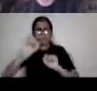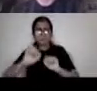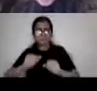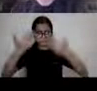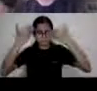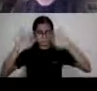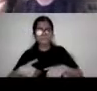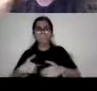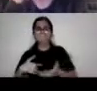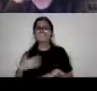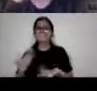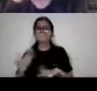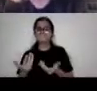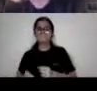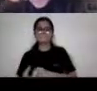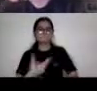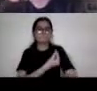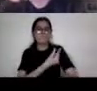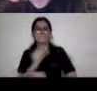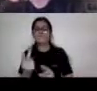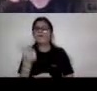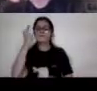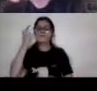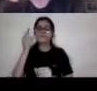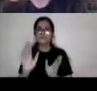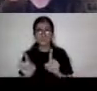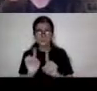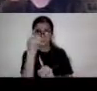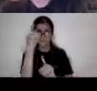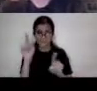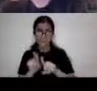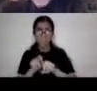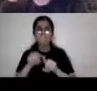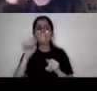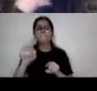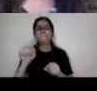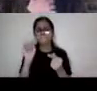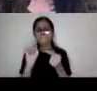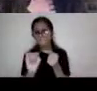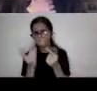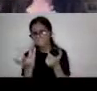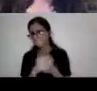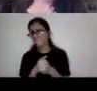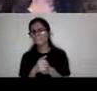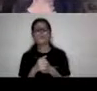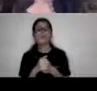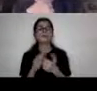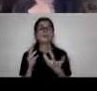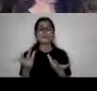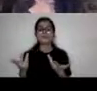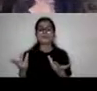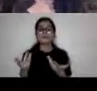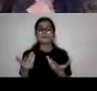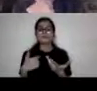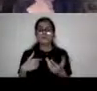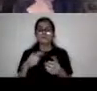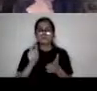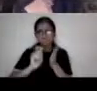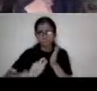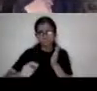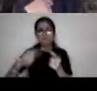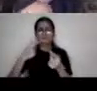public health issues. And as, uh, was pointed out in a way, uh, I, I did, I, I did write and talk about,